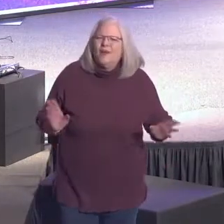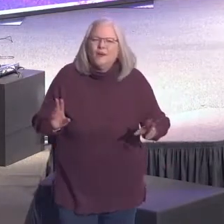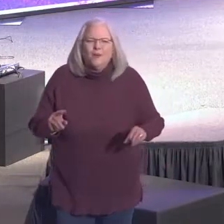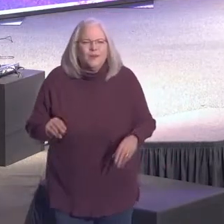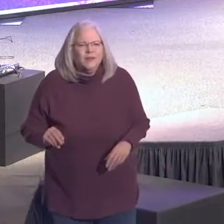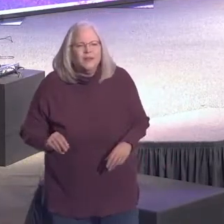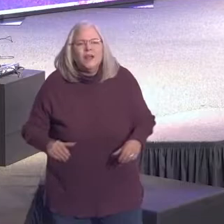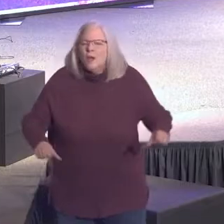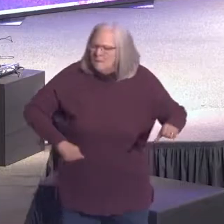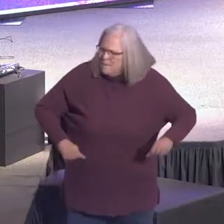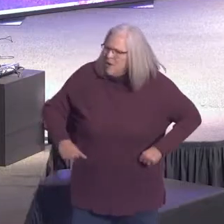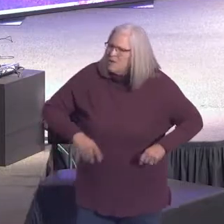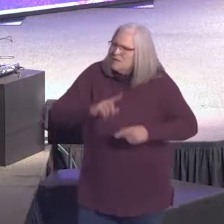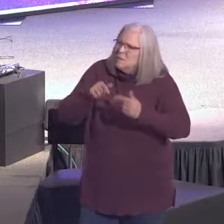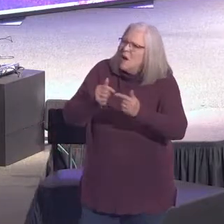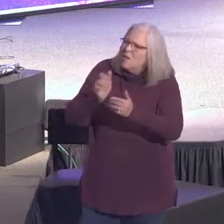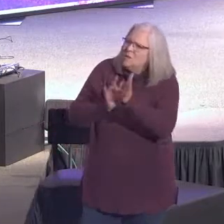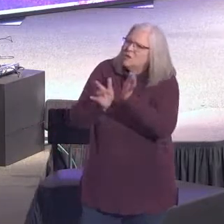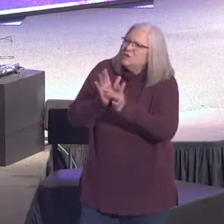on the cross.